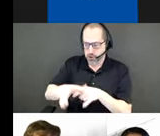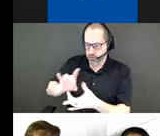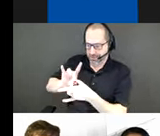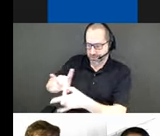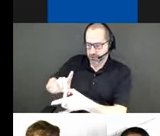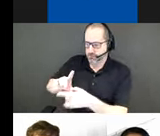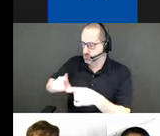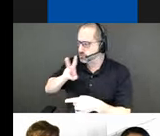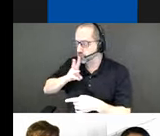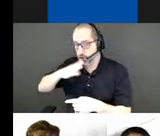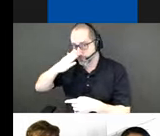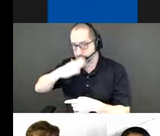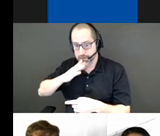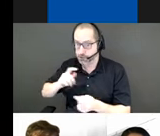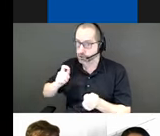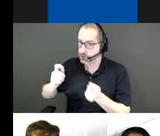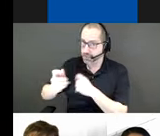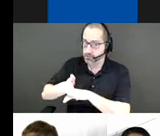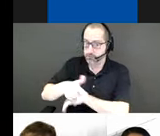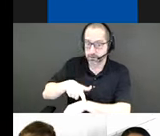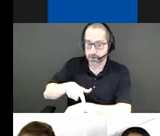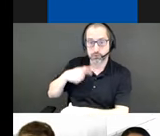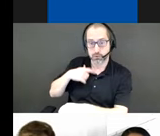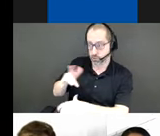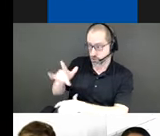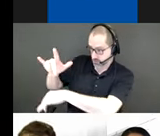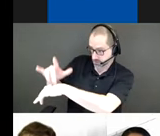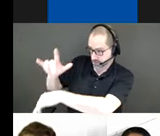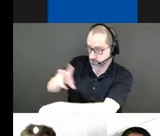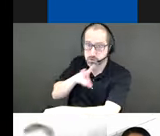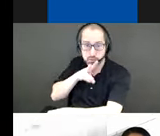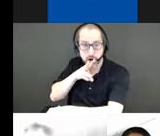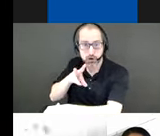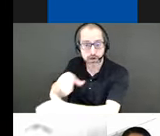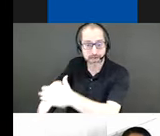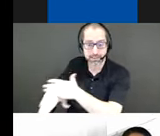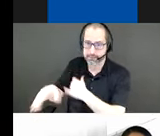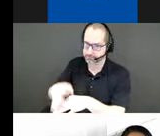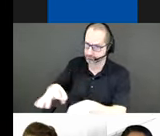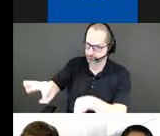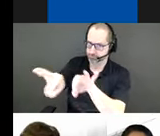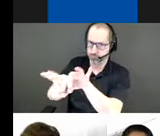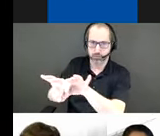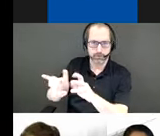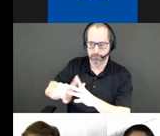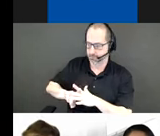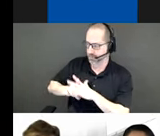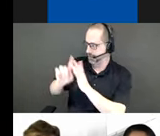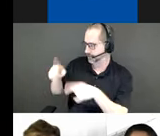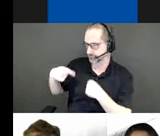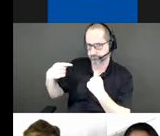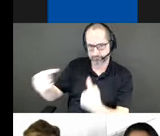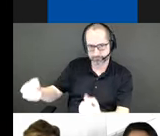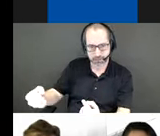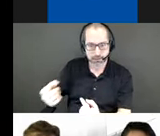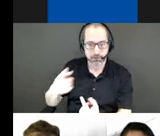over time. Access to the water has always played an important role from its early beginnings. As we acknowledge the